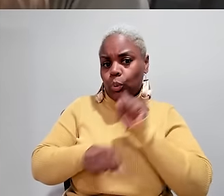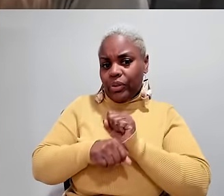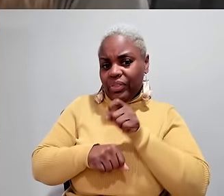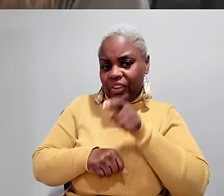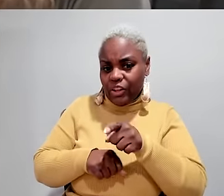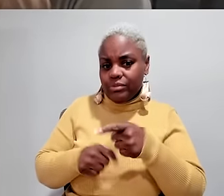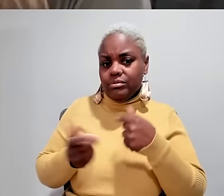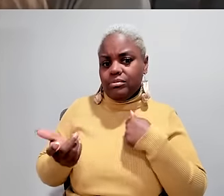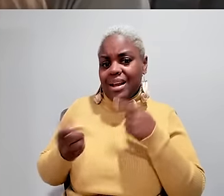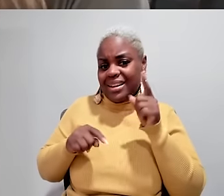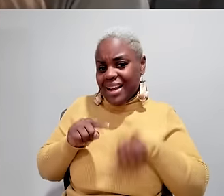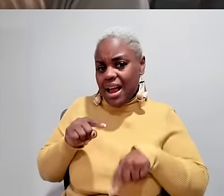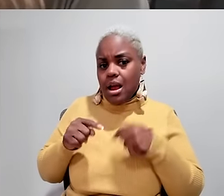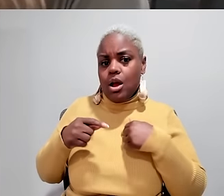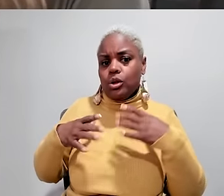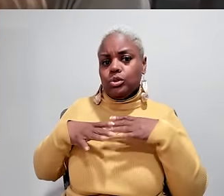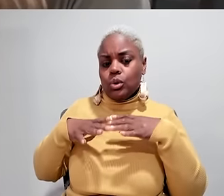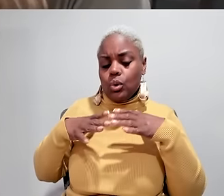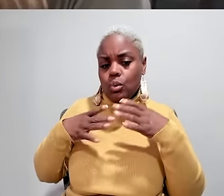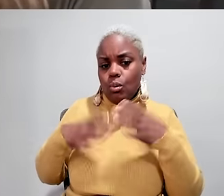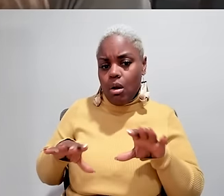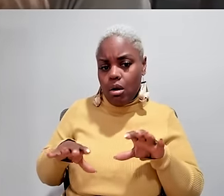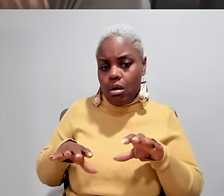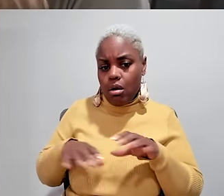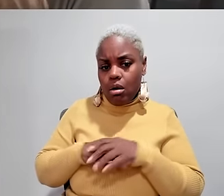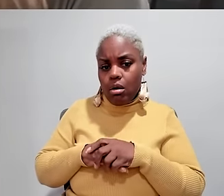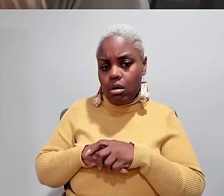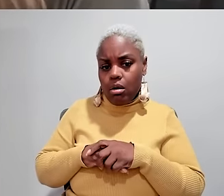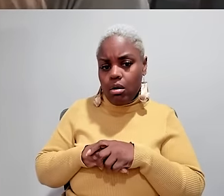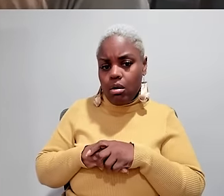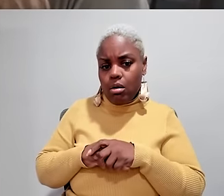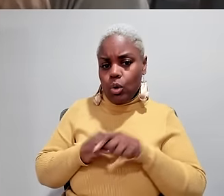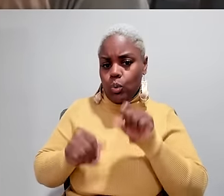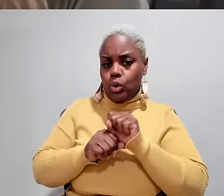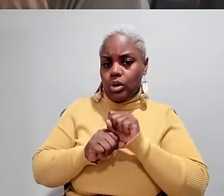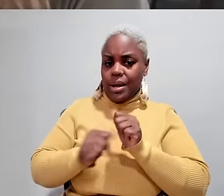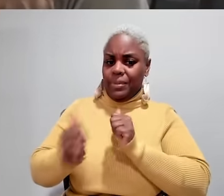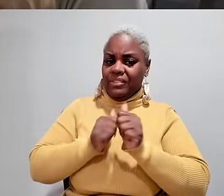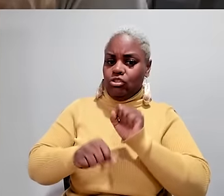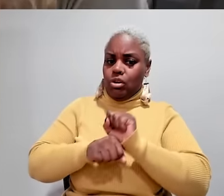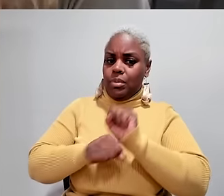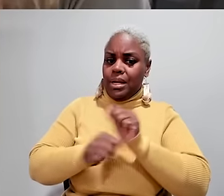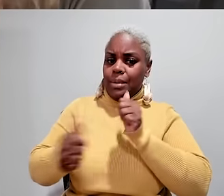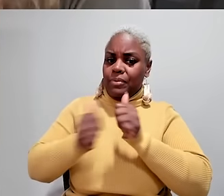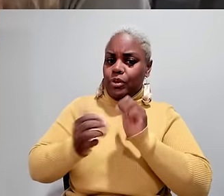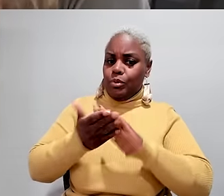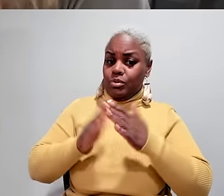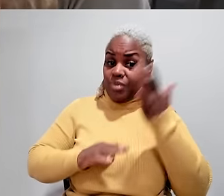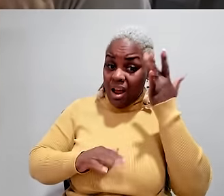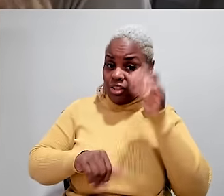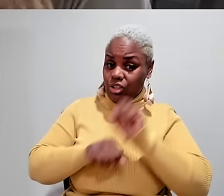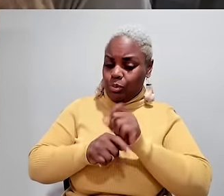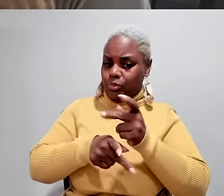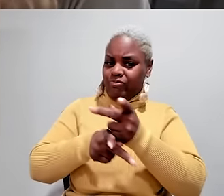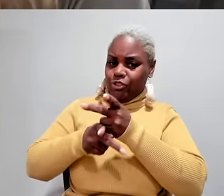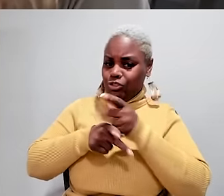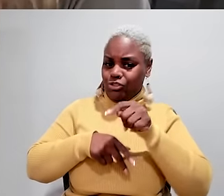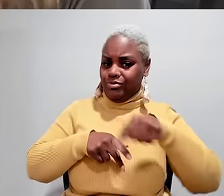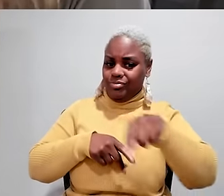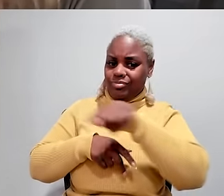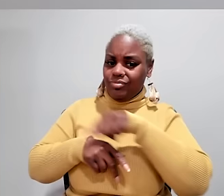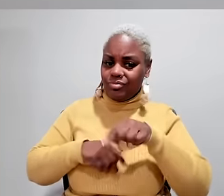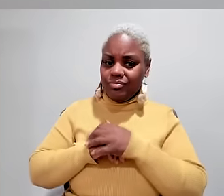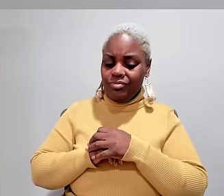very sad if I could no longer work there. I can't and don't want to work in a competitive job in the competitive